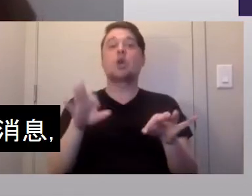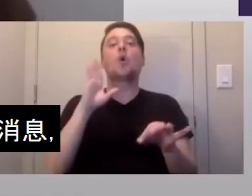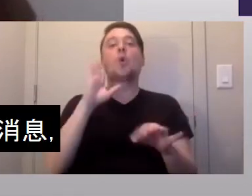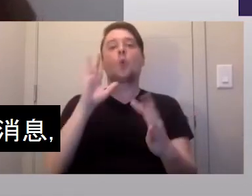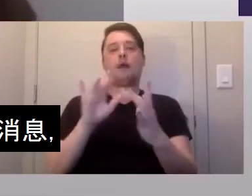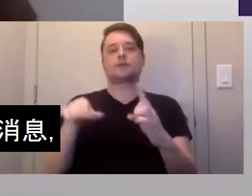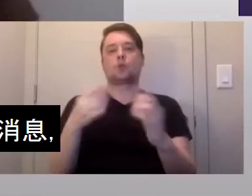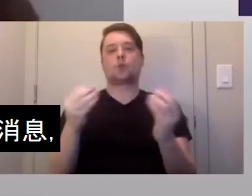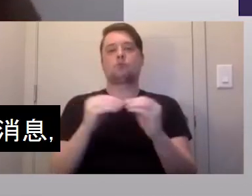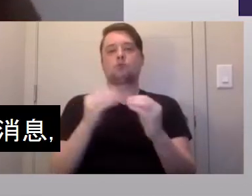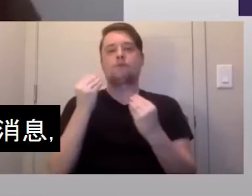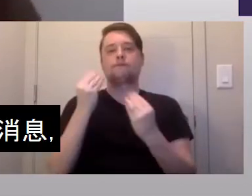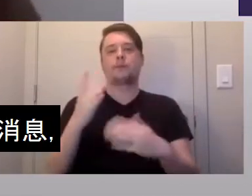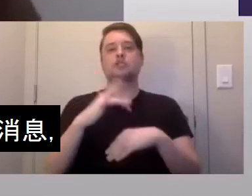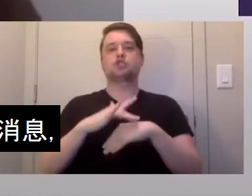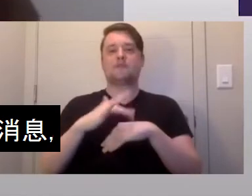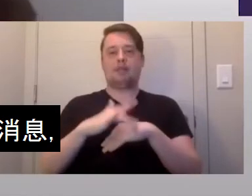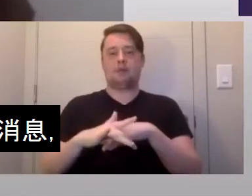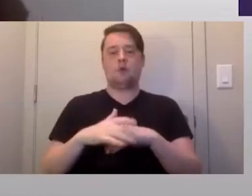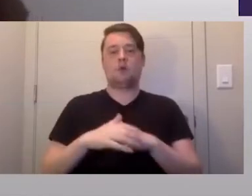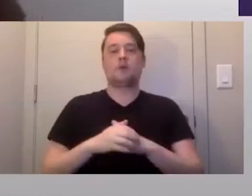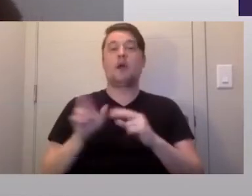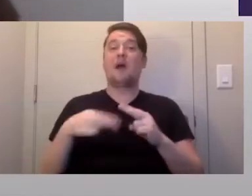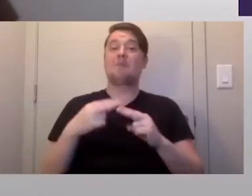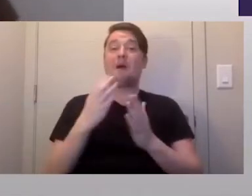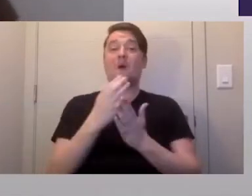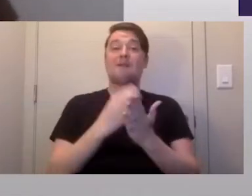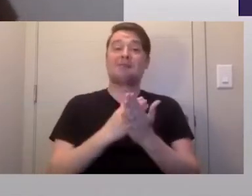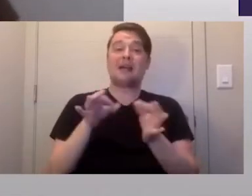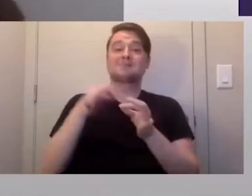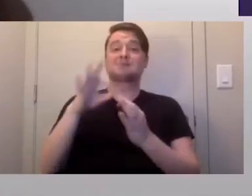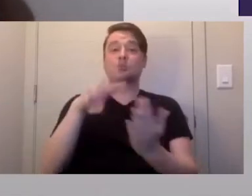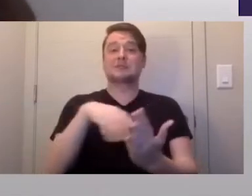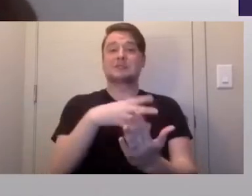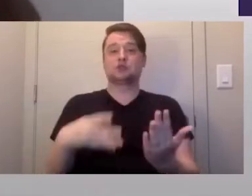more information is available about class rescheduling.